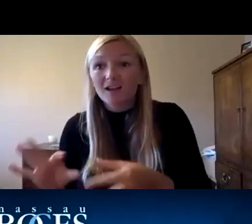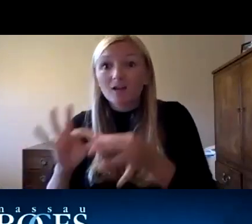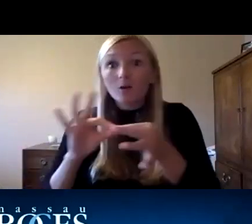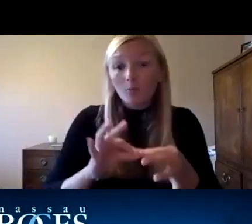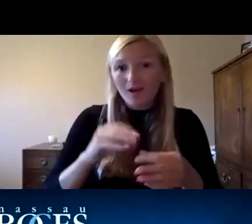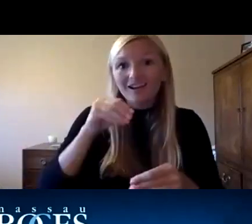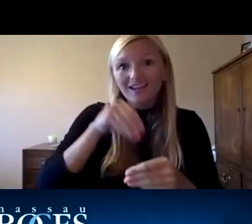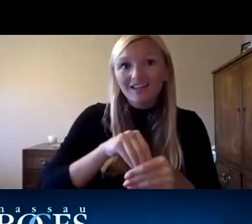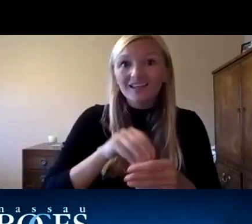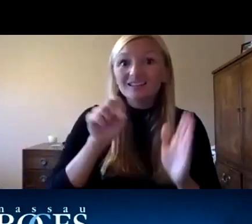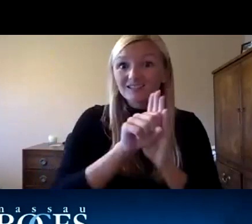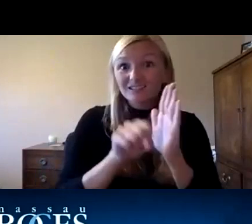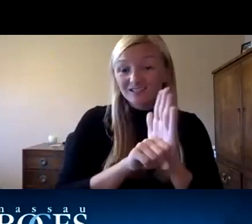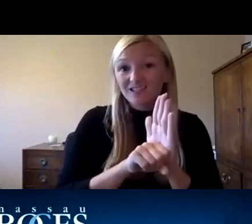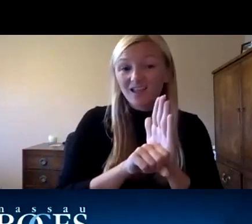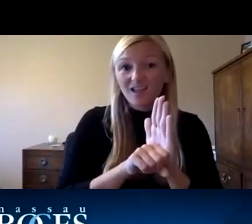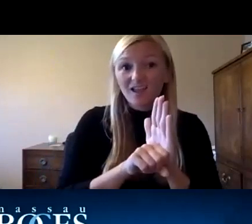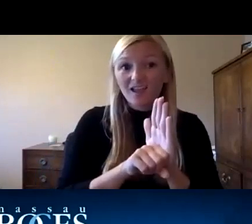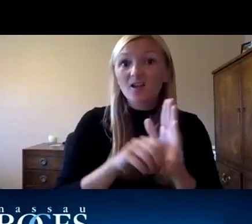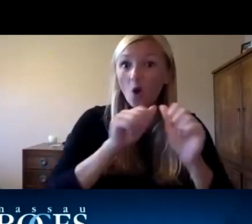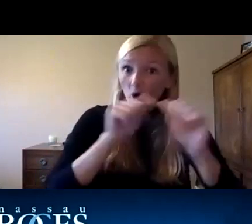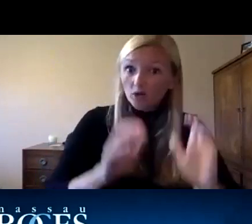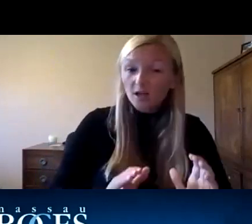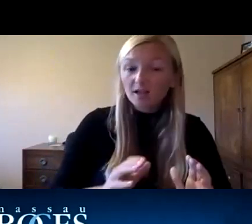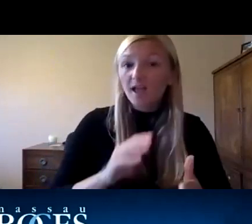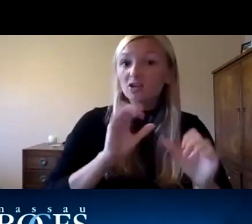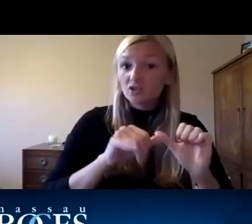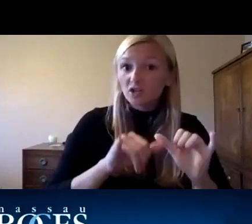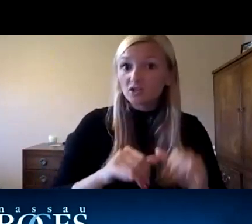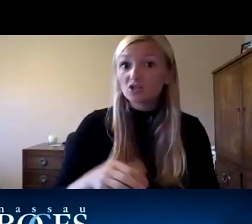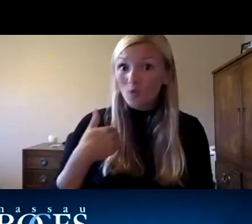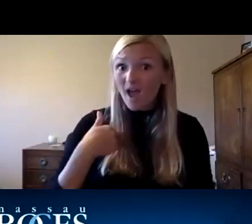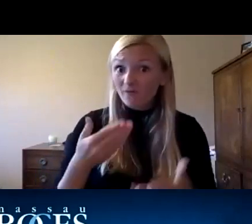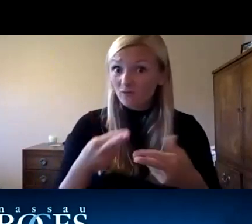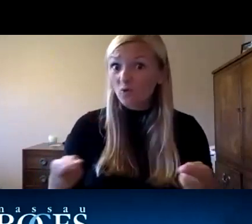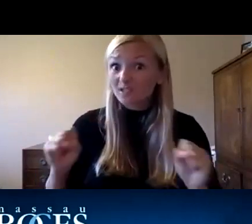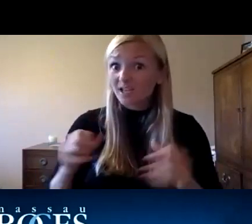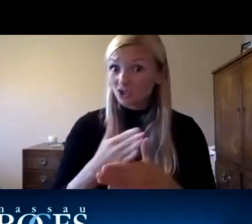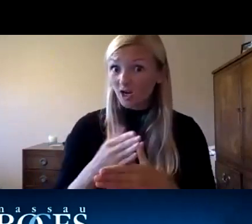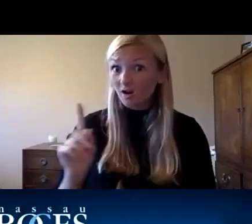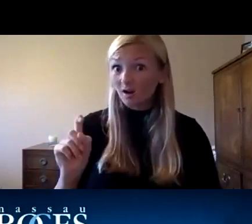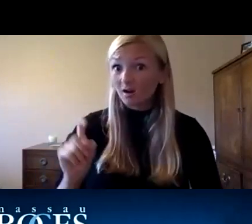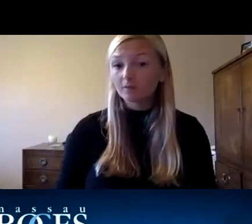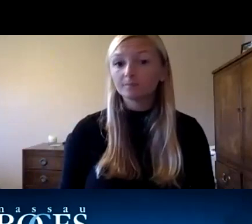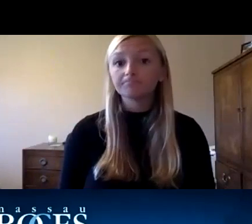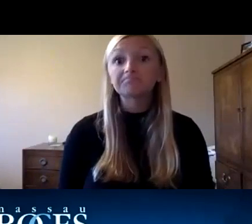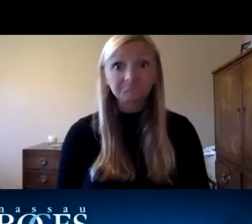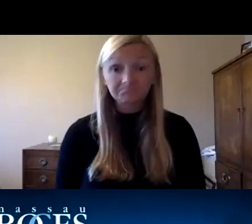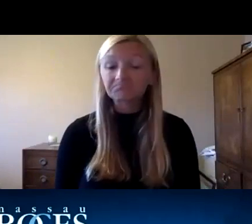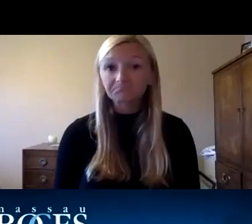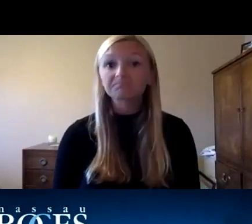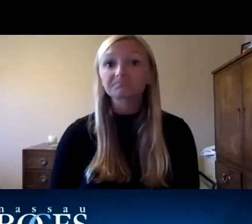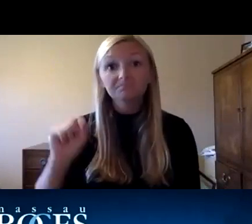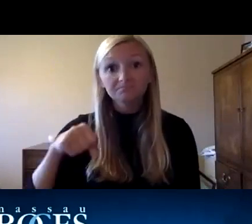and discuss with stakeholders and architects engineers etc yeah you know there